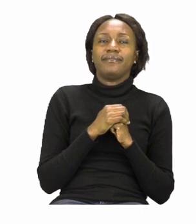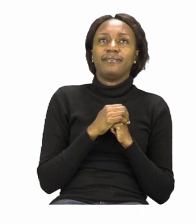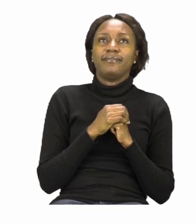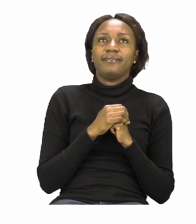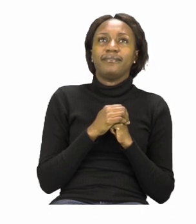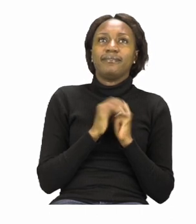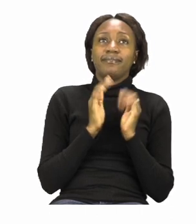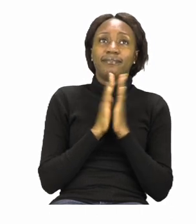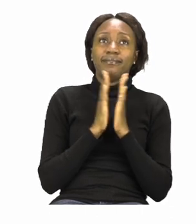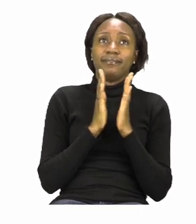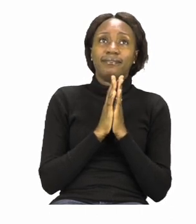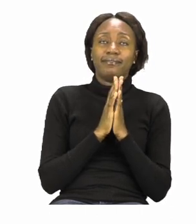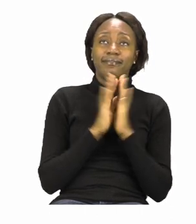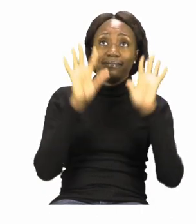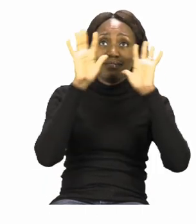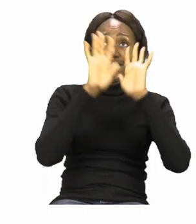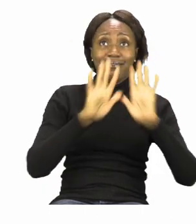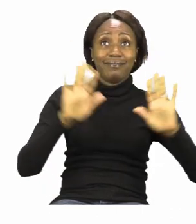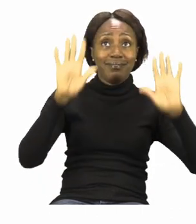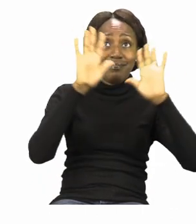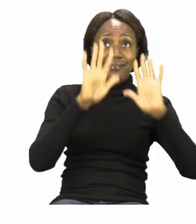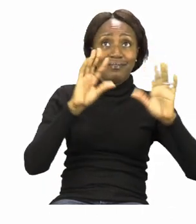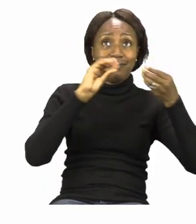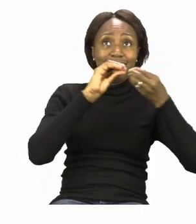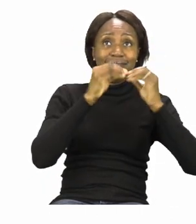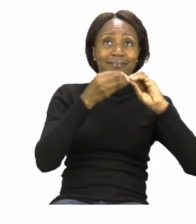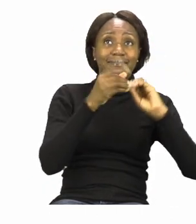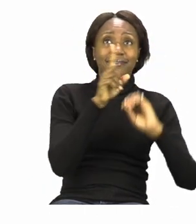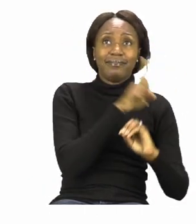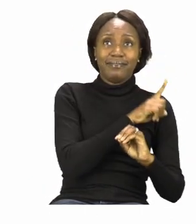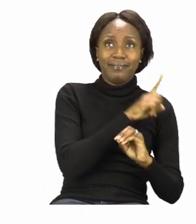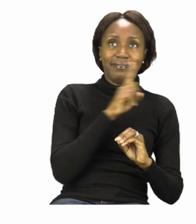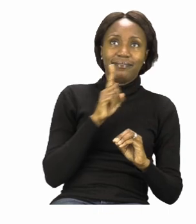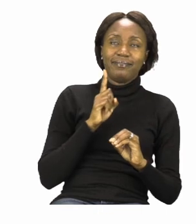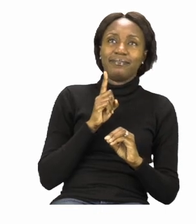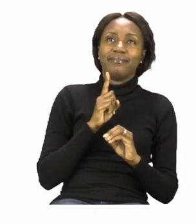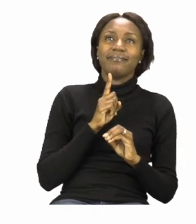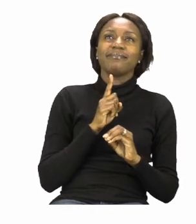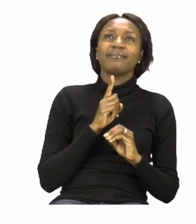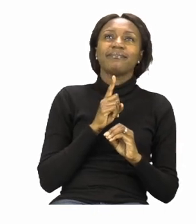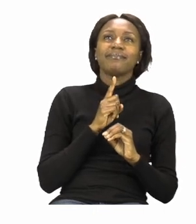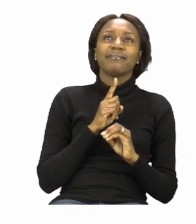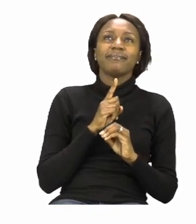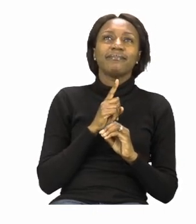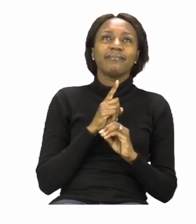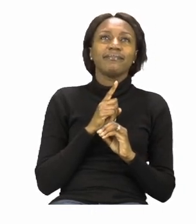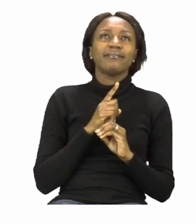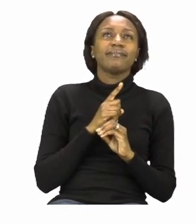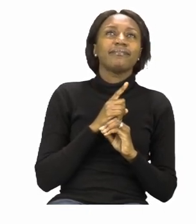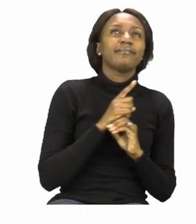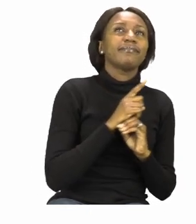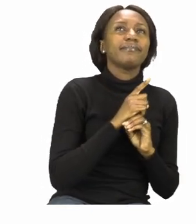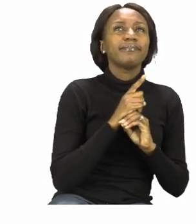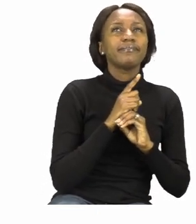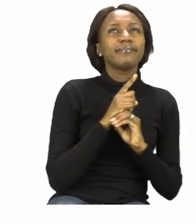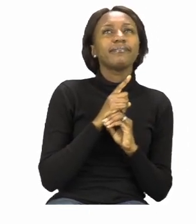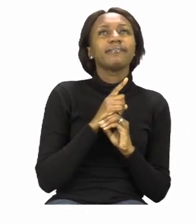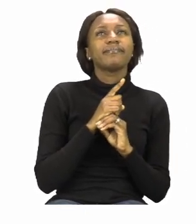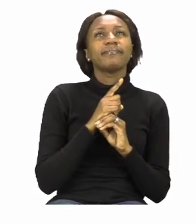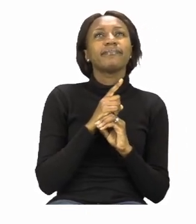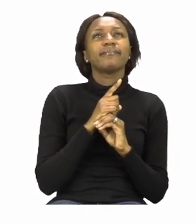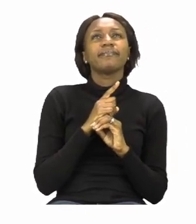colouring in the number 11. Then, after that, we are going to make